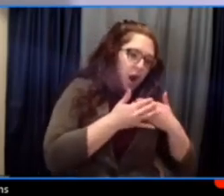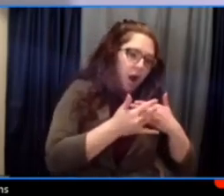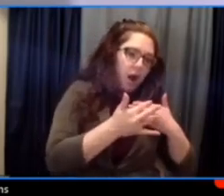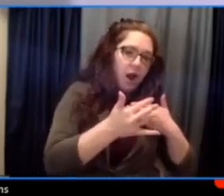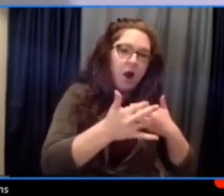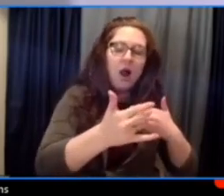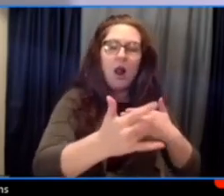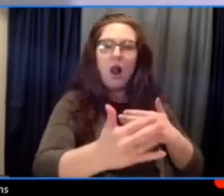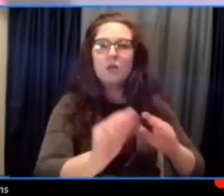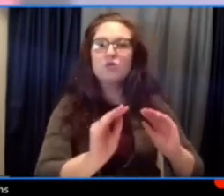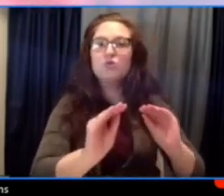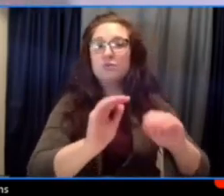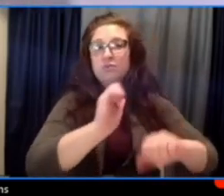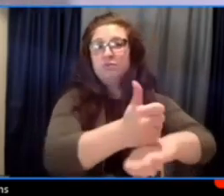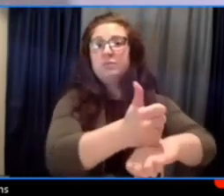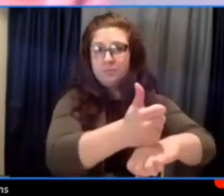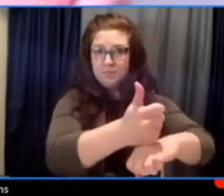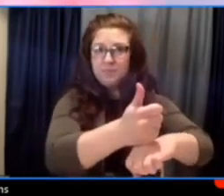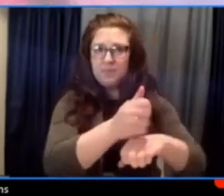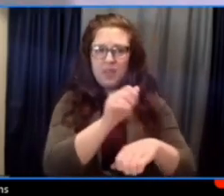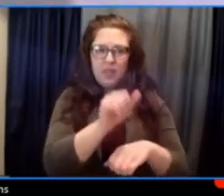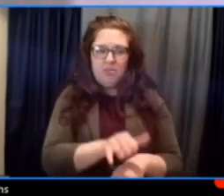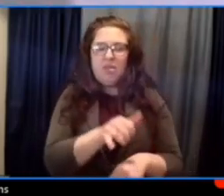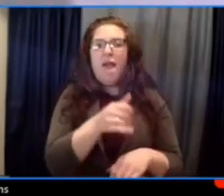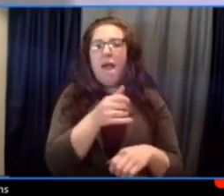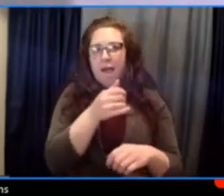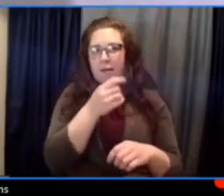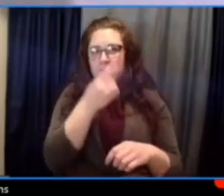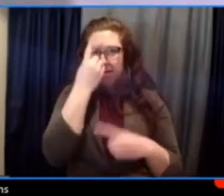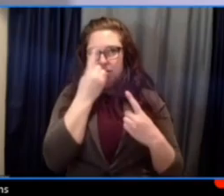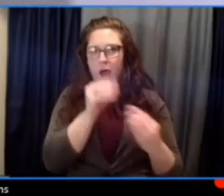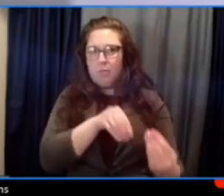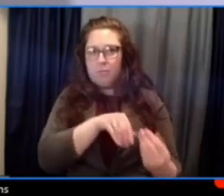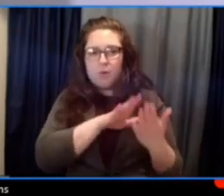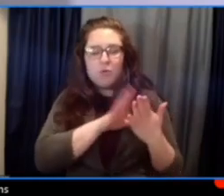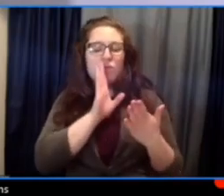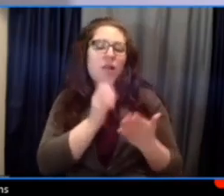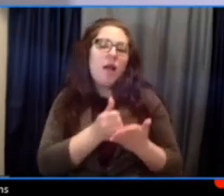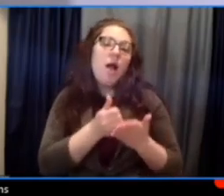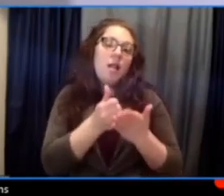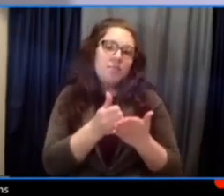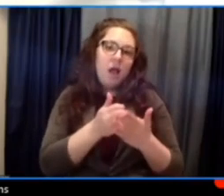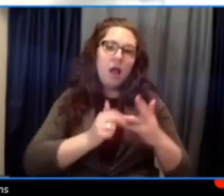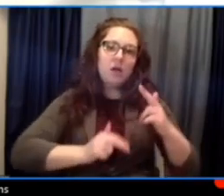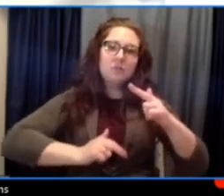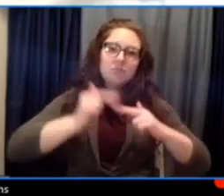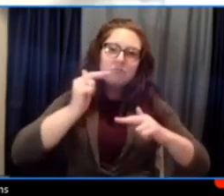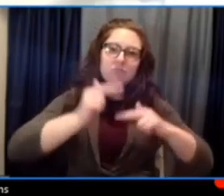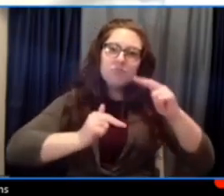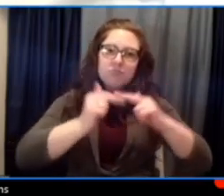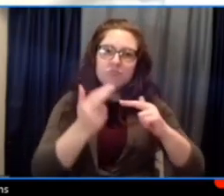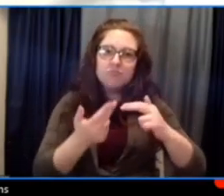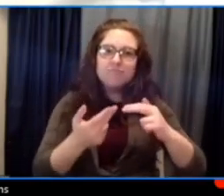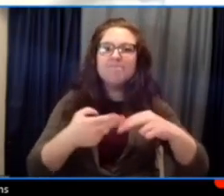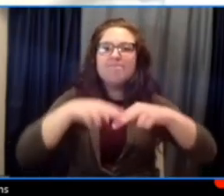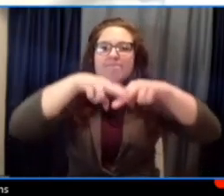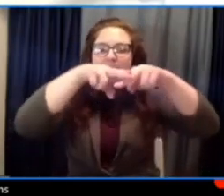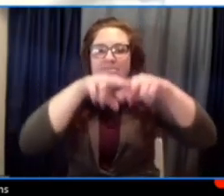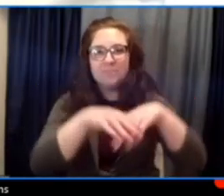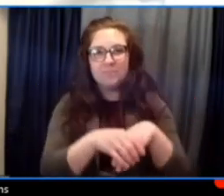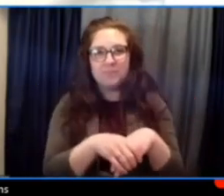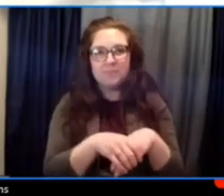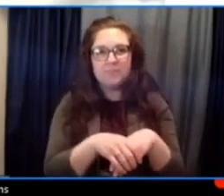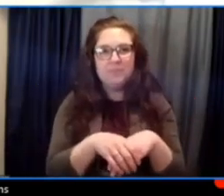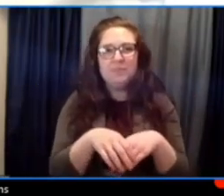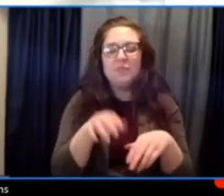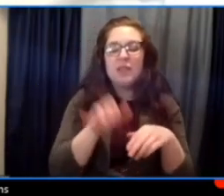process also helps us continue to build from one effort to the next. I mean, I think the 360 lifecycle is really the future of our